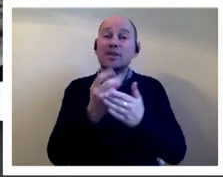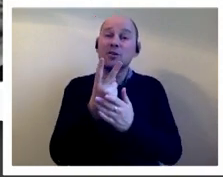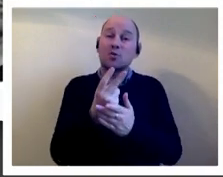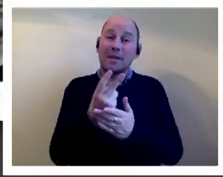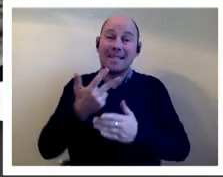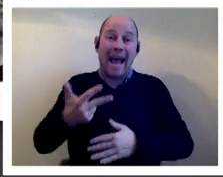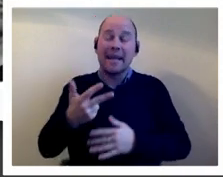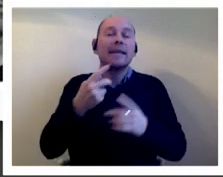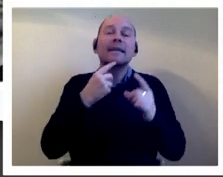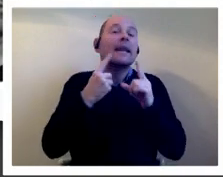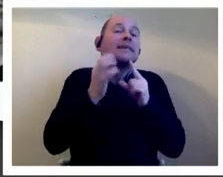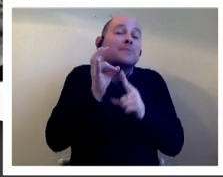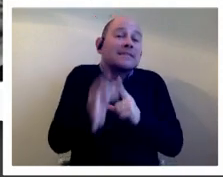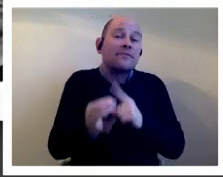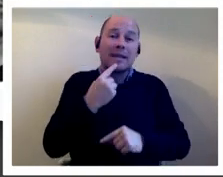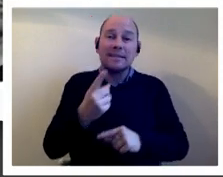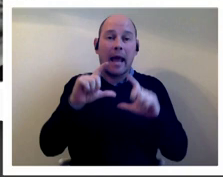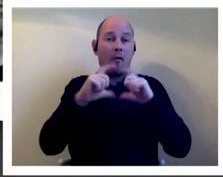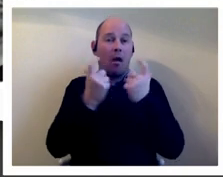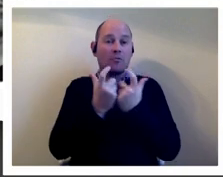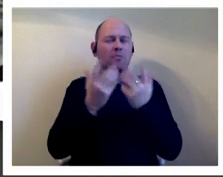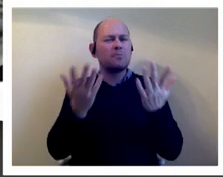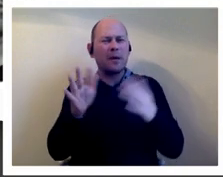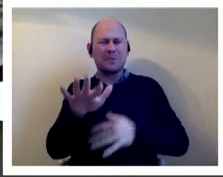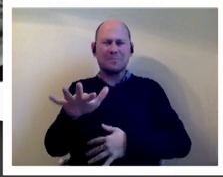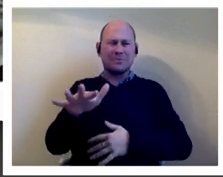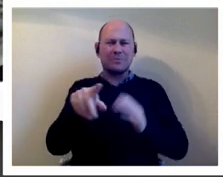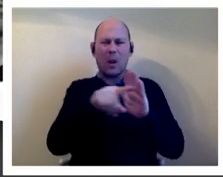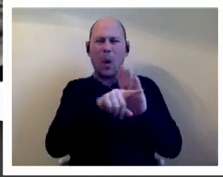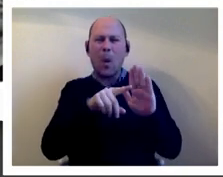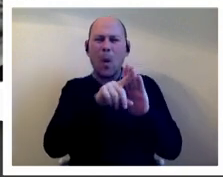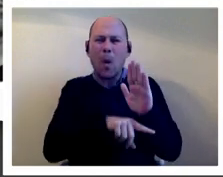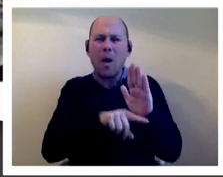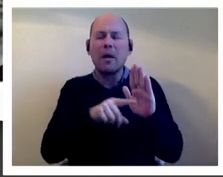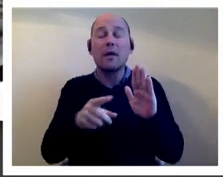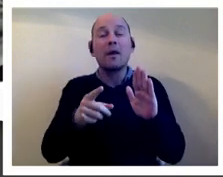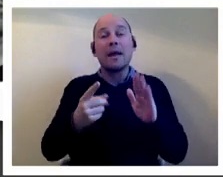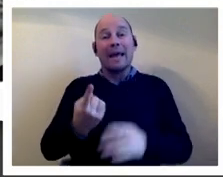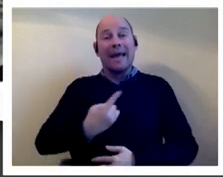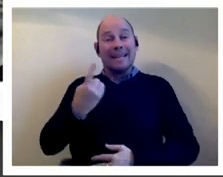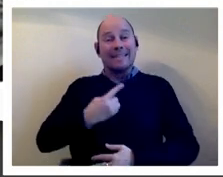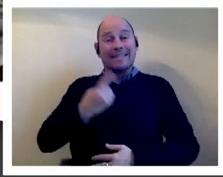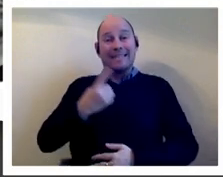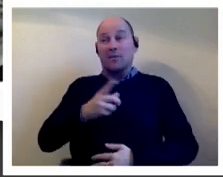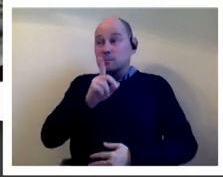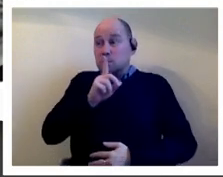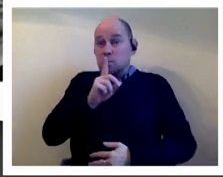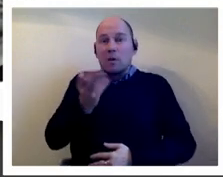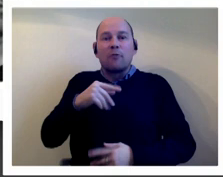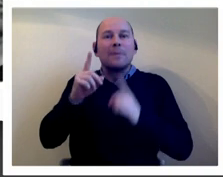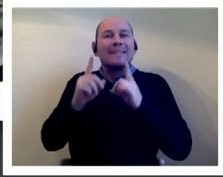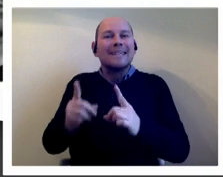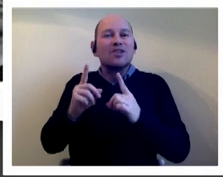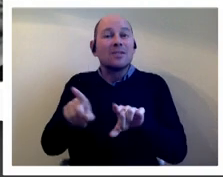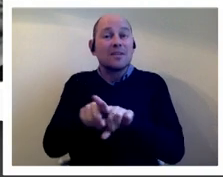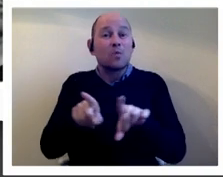nobody wanted to be the test case there was an awful lot of self-censorship from teachers and i think what was more important was that the